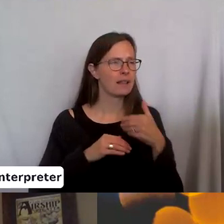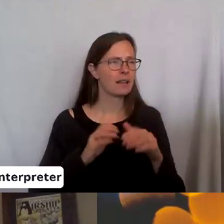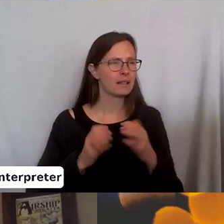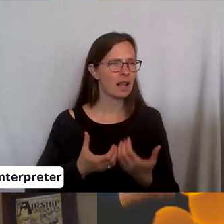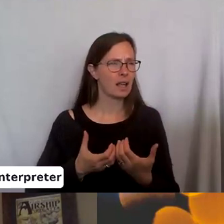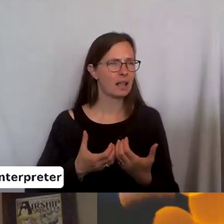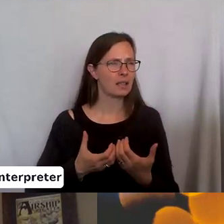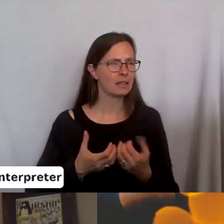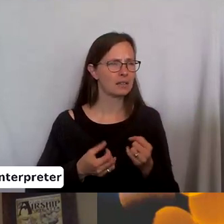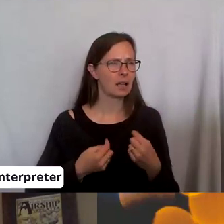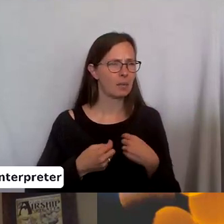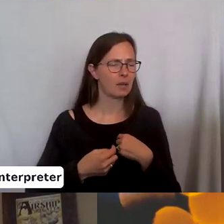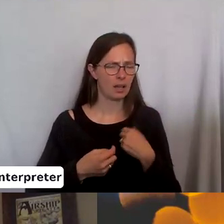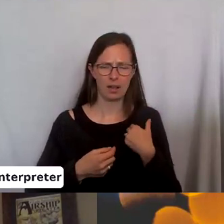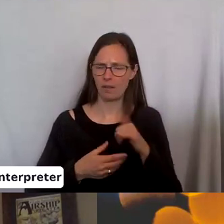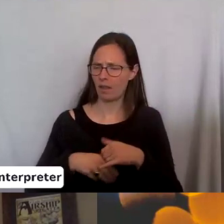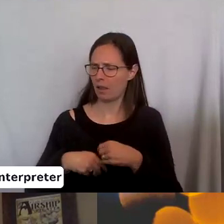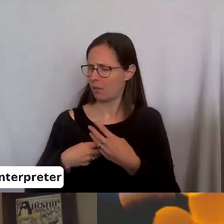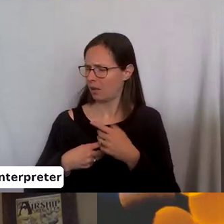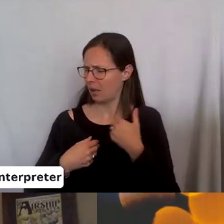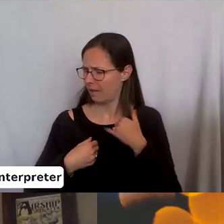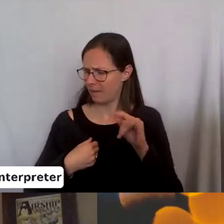is coming up here. I have this pulled up somewhere.